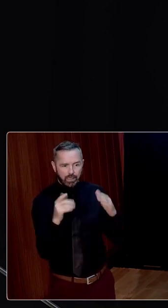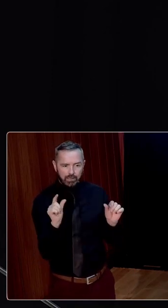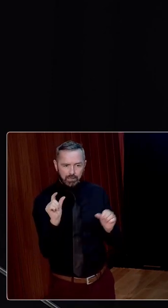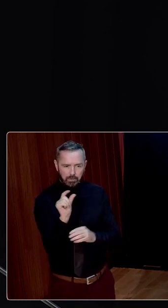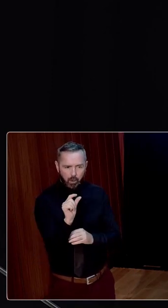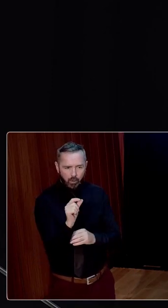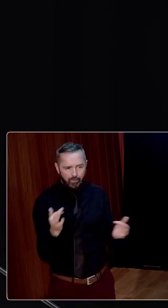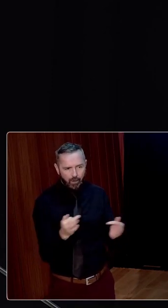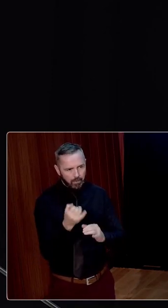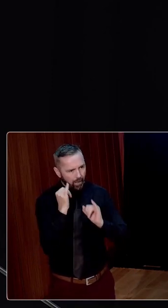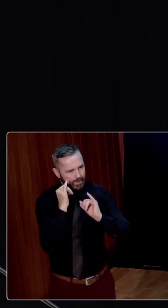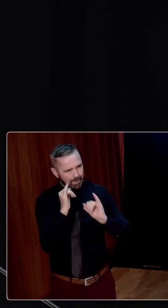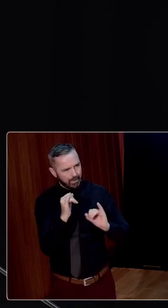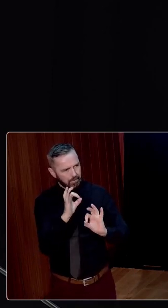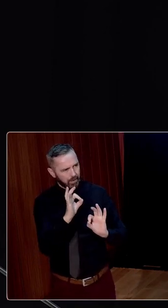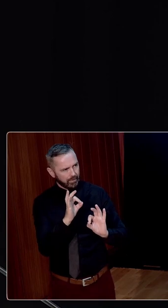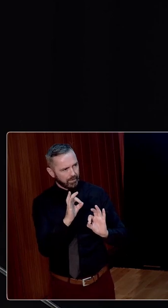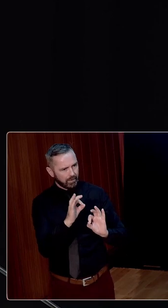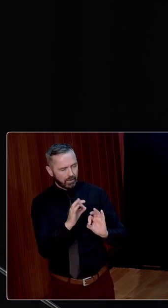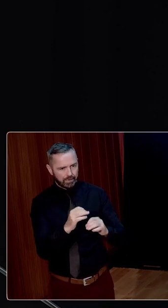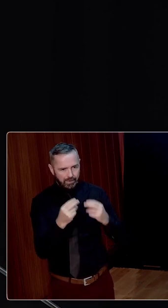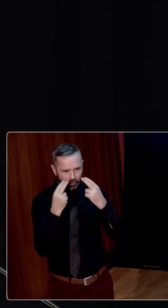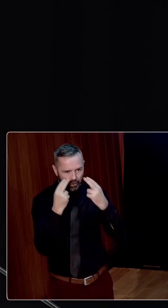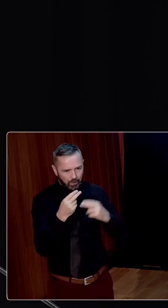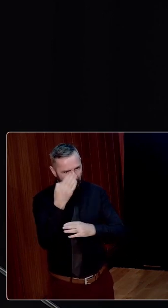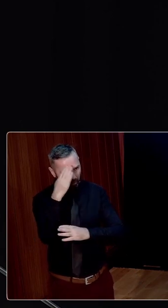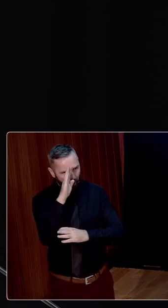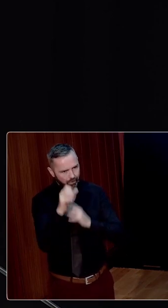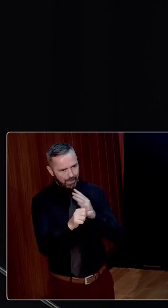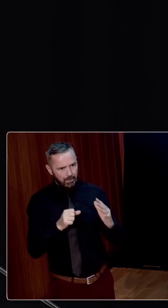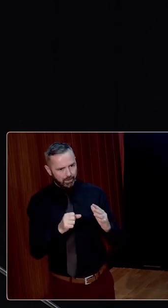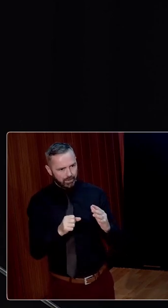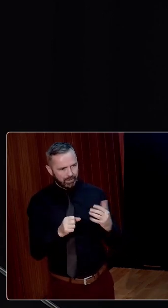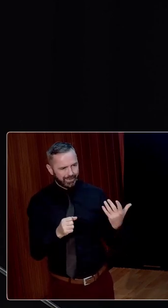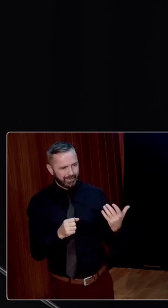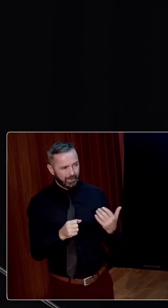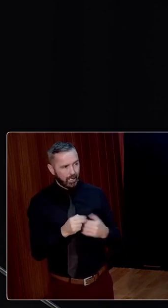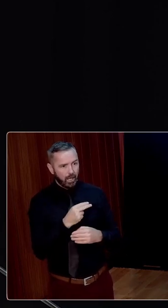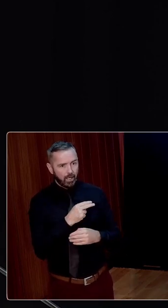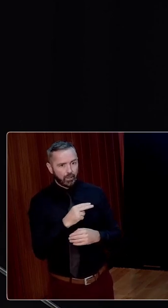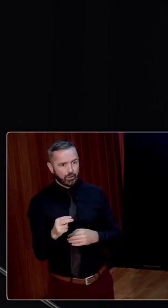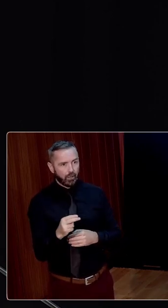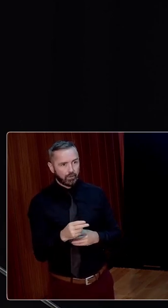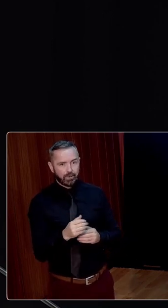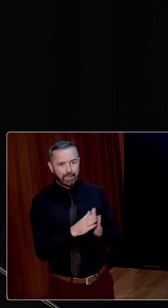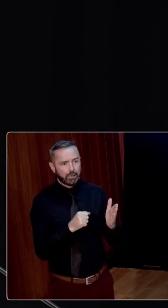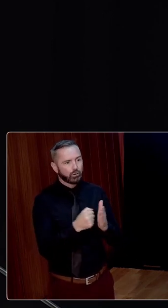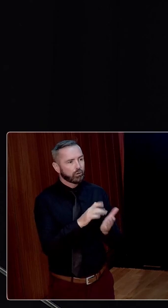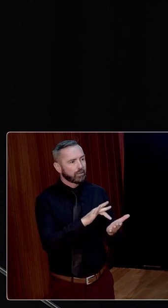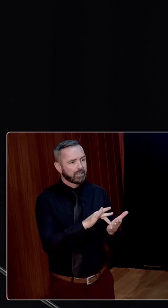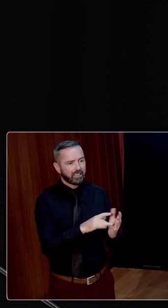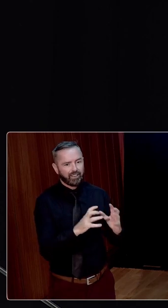small farming ideal as the genuinely Irish experience. Far from the squalor of industrial cities